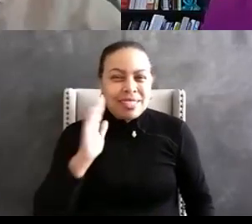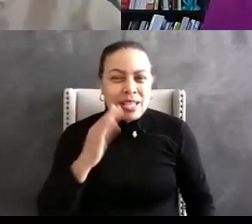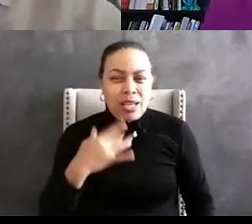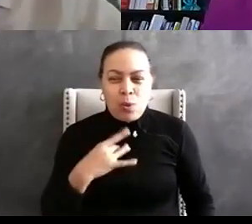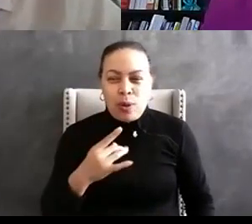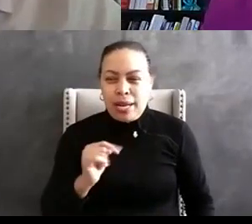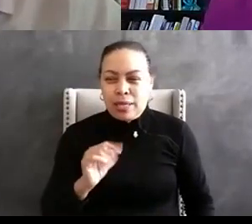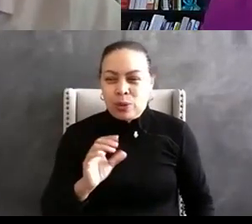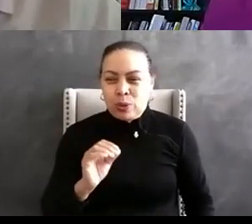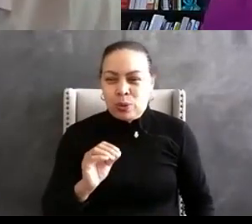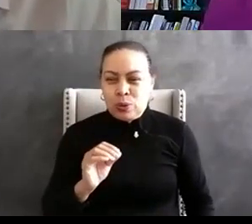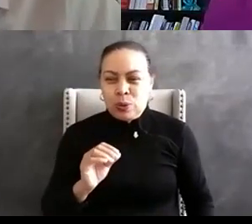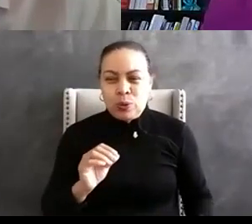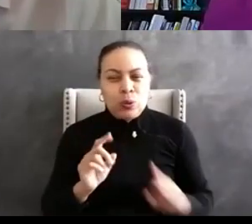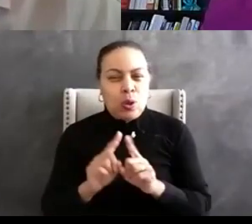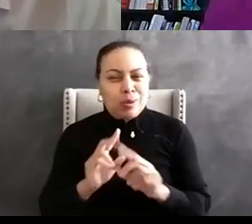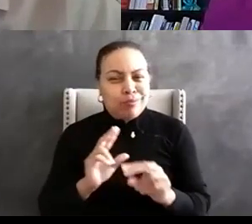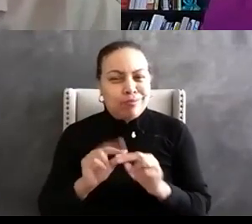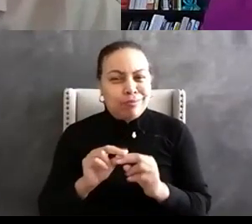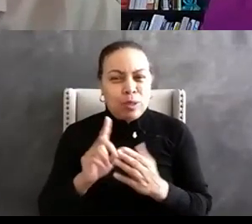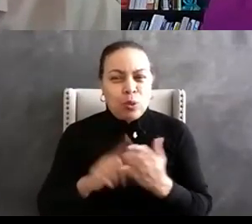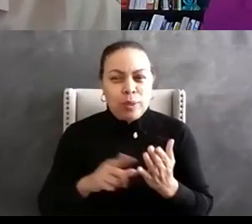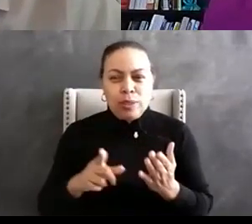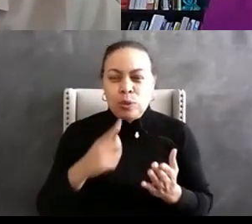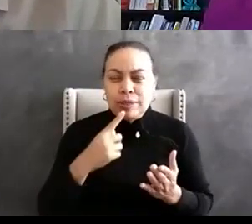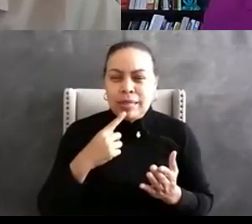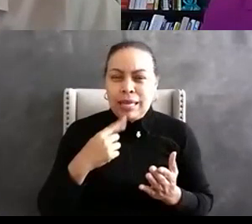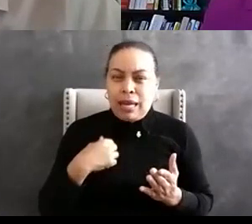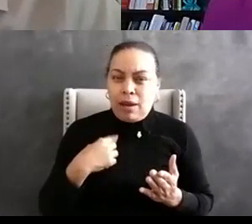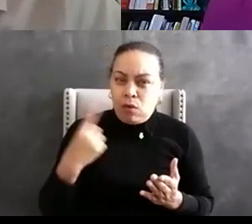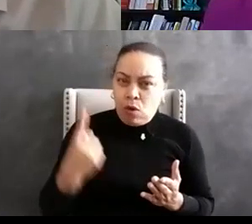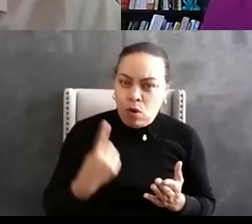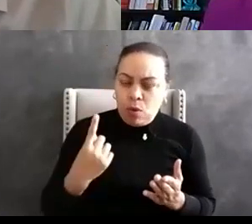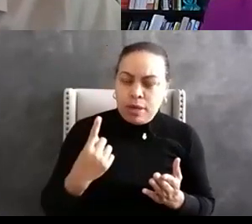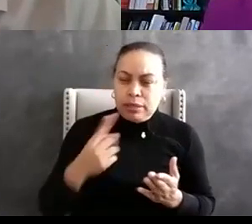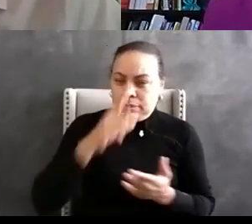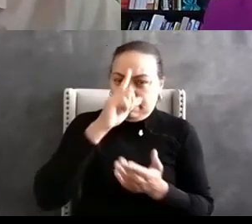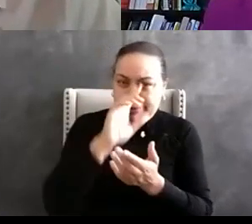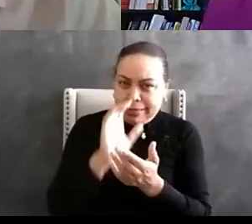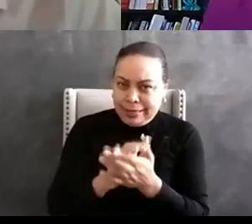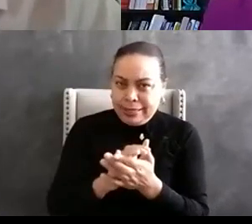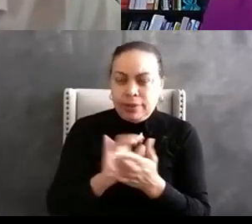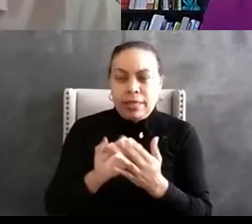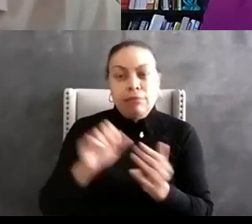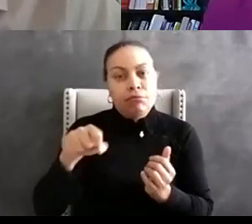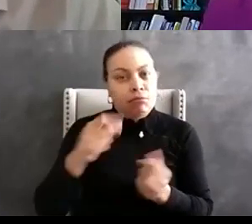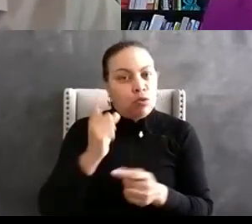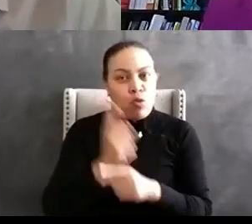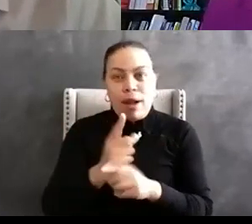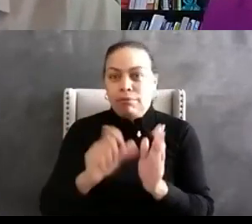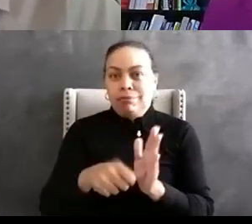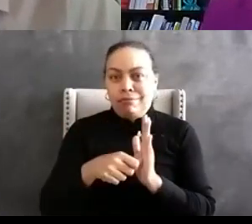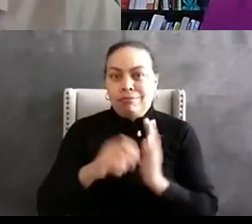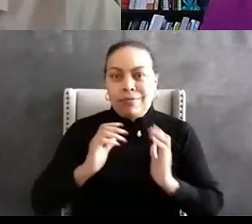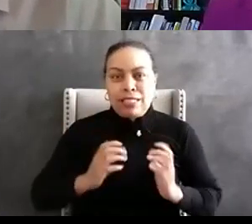piggyback right on what you said I I've always always said and and and truly believe that that it is all about customer service and I